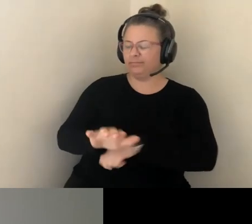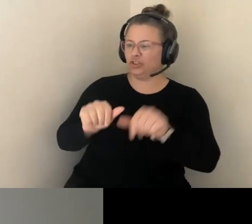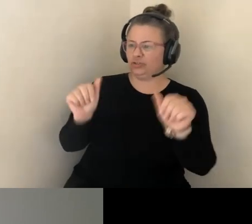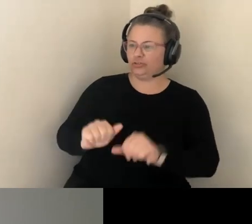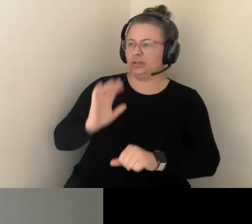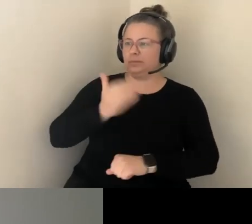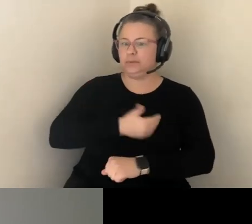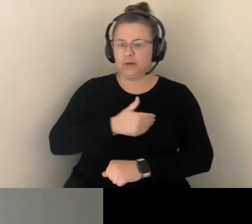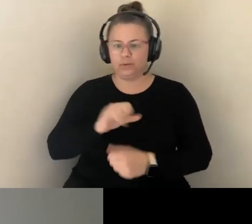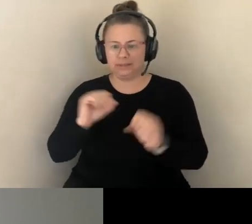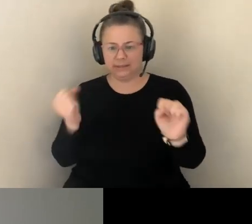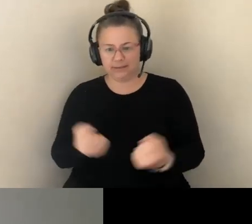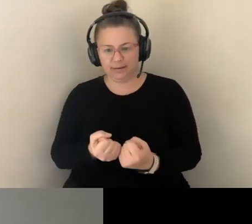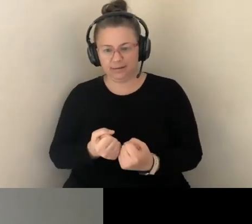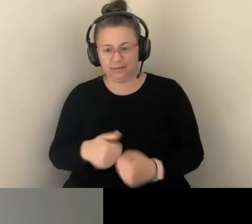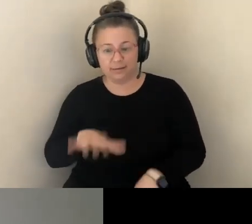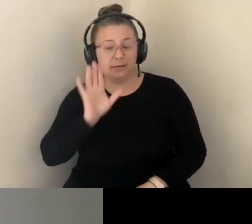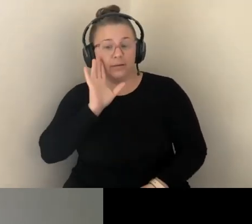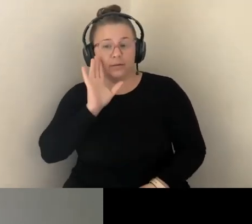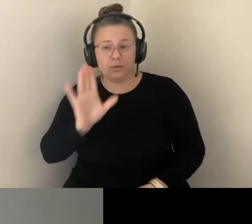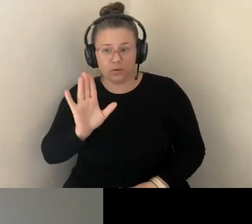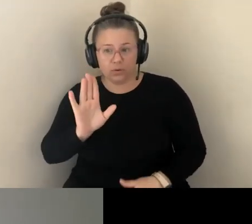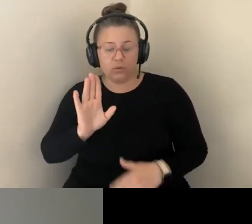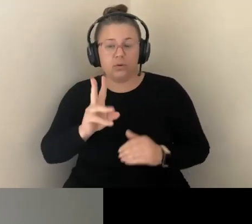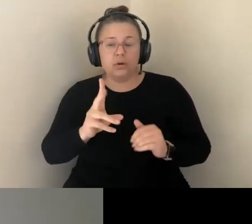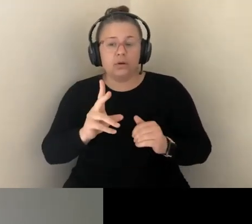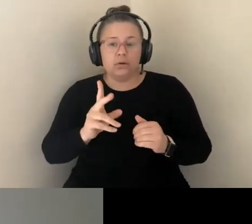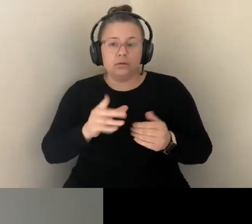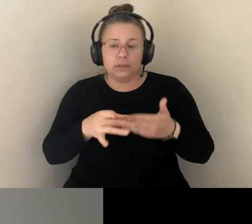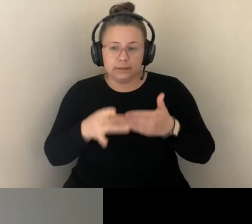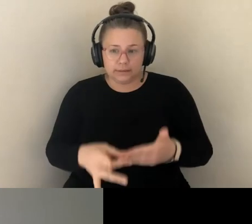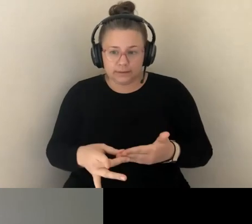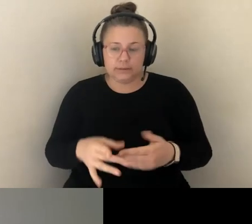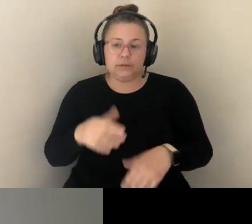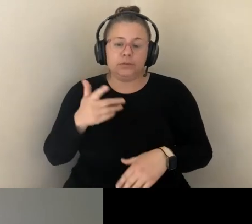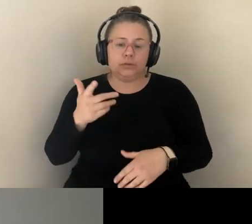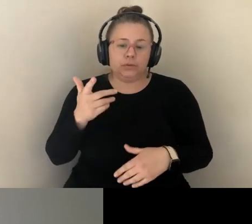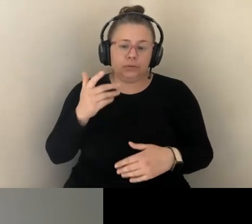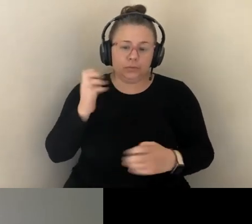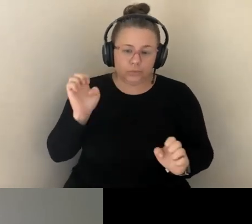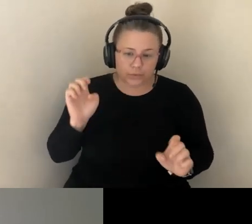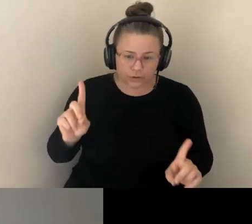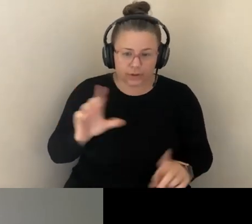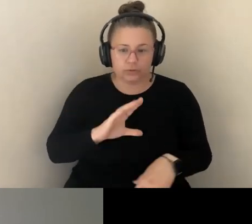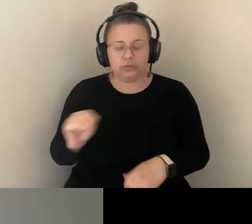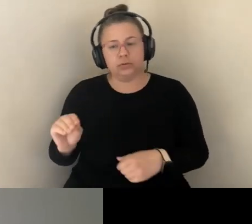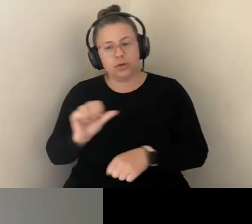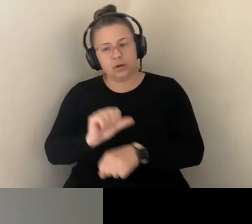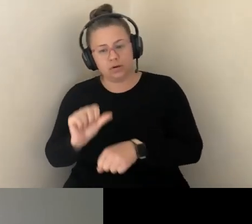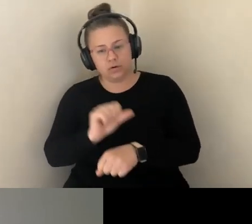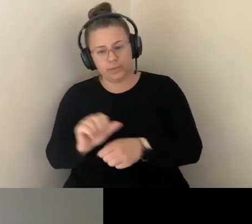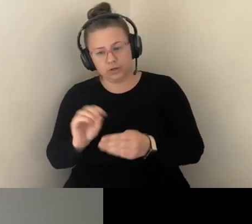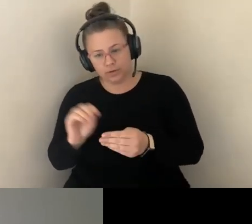OUTCOMES. AND I'M SPEAKING, TOO, OF THE DESIRE TO CONTROL THE INCIDENCE OF HEALTH AND DISEASE